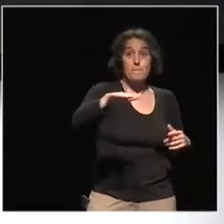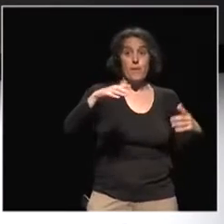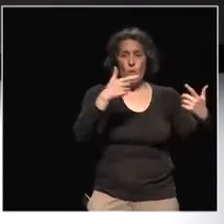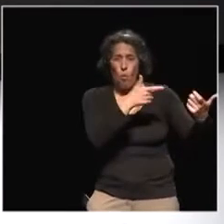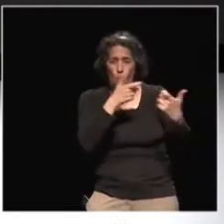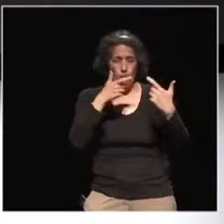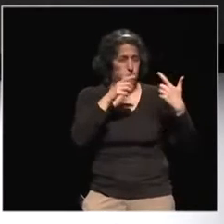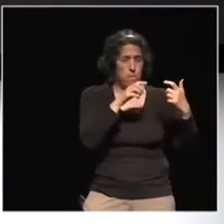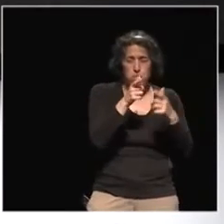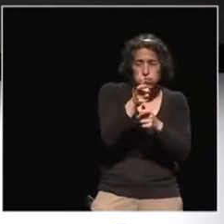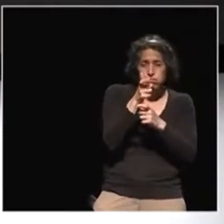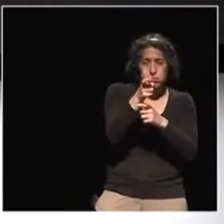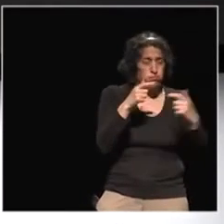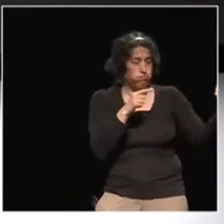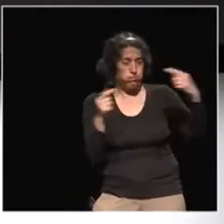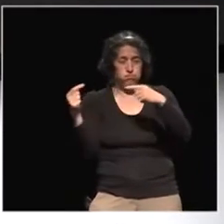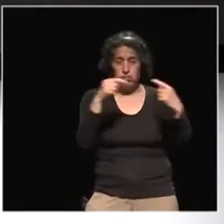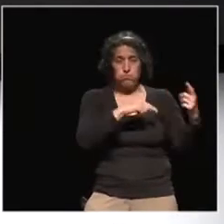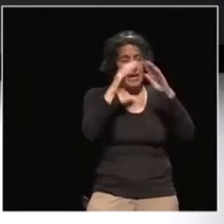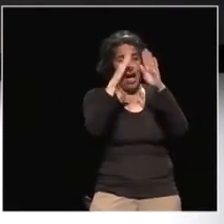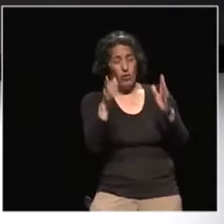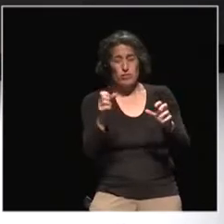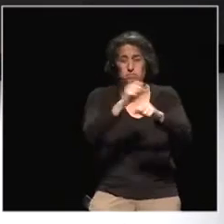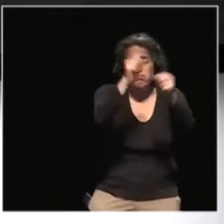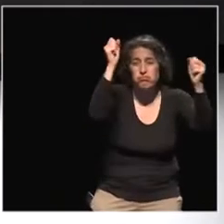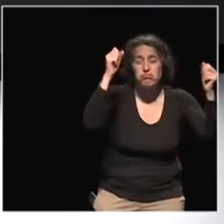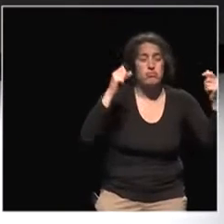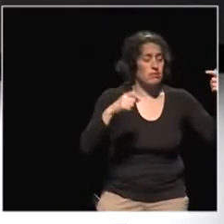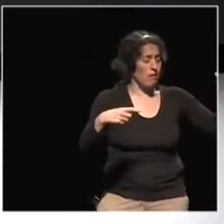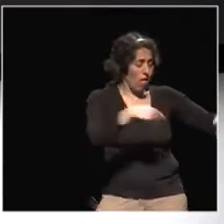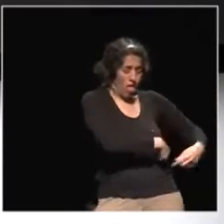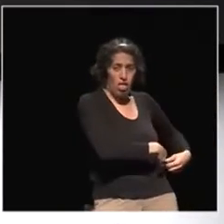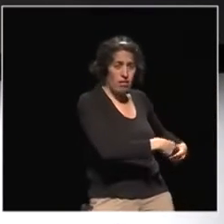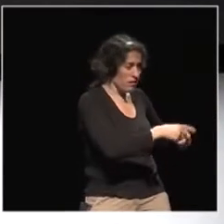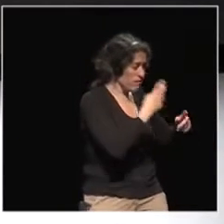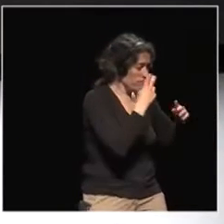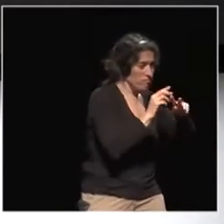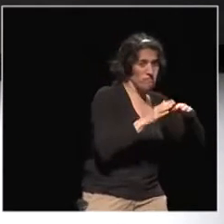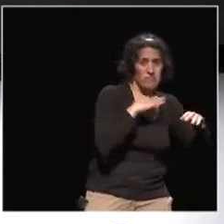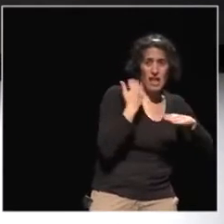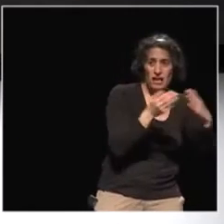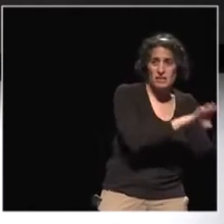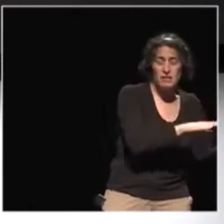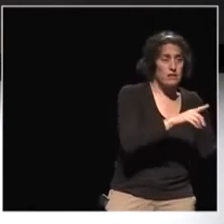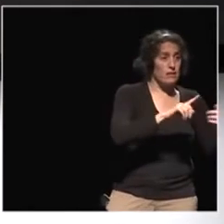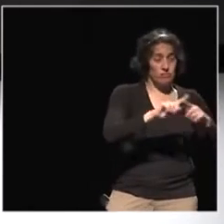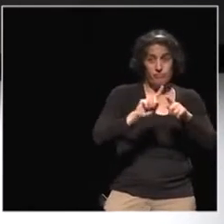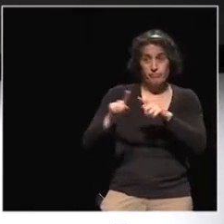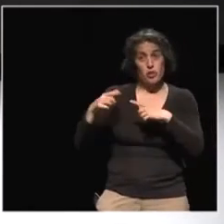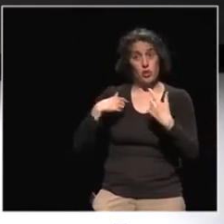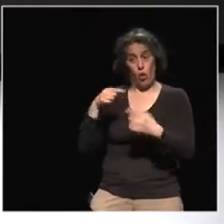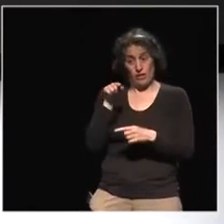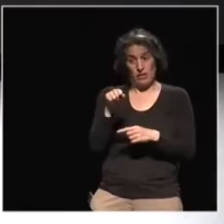war is. And it's not very nice because it tells you how. And a lot of people really get wiped out very quickly in the game